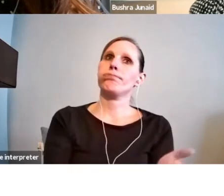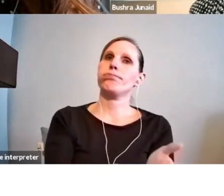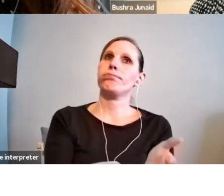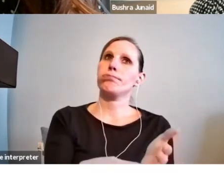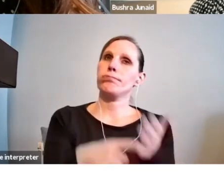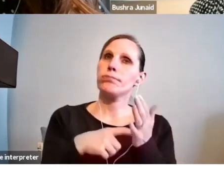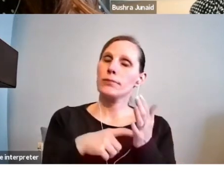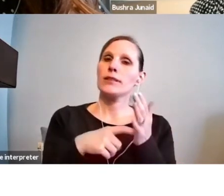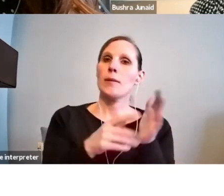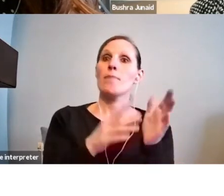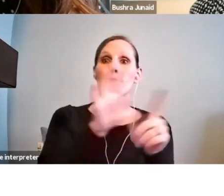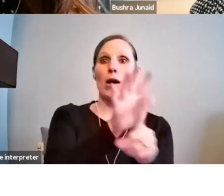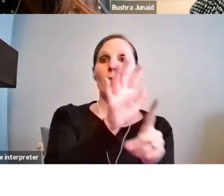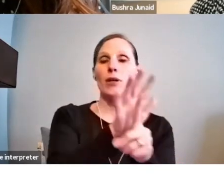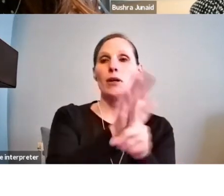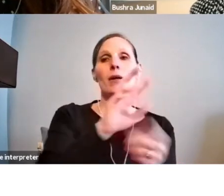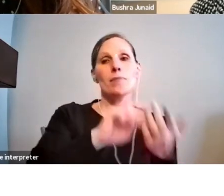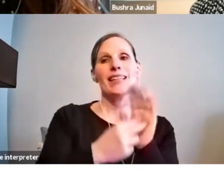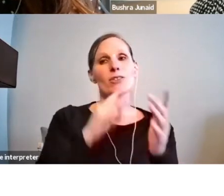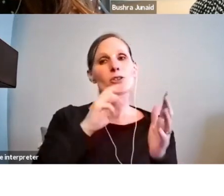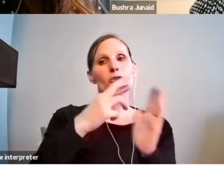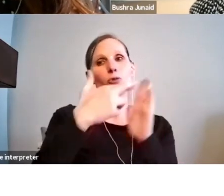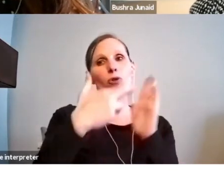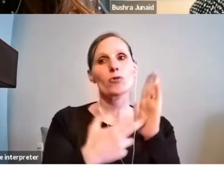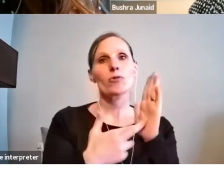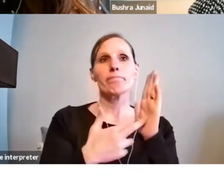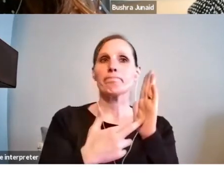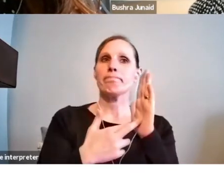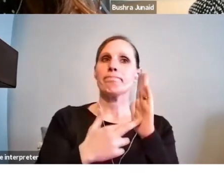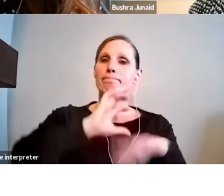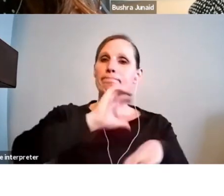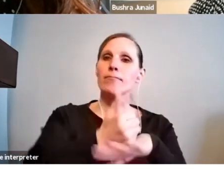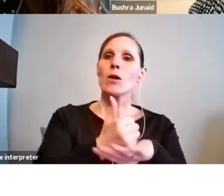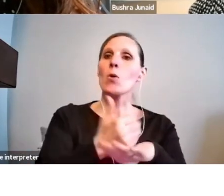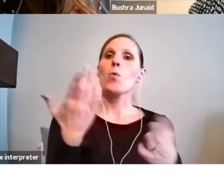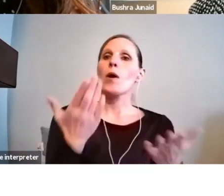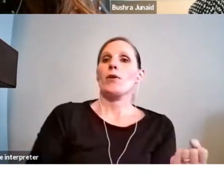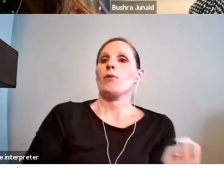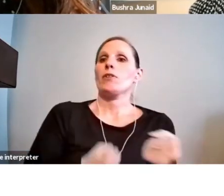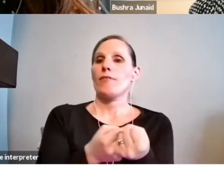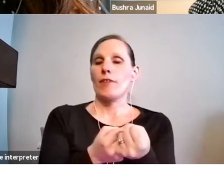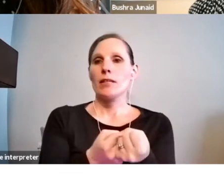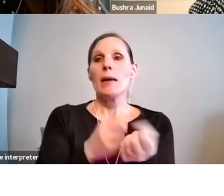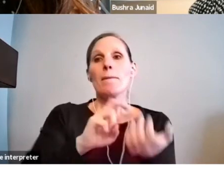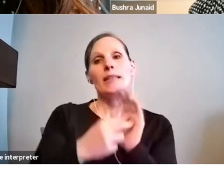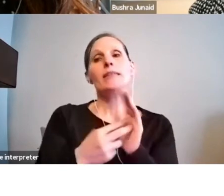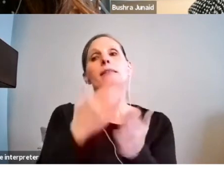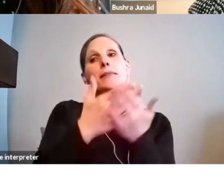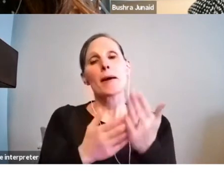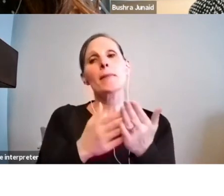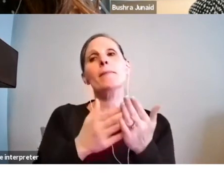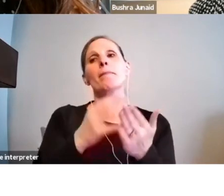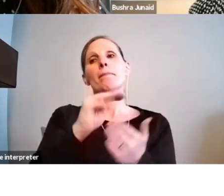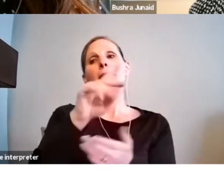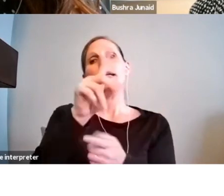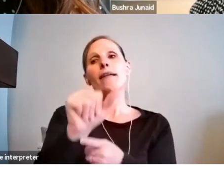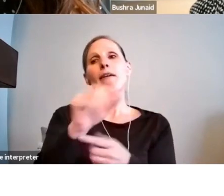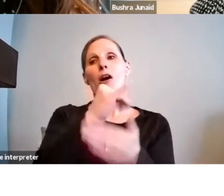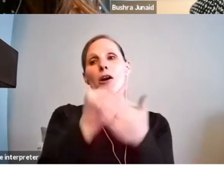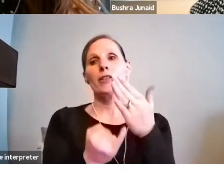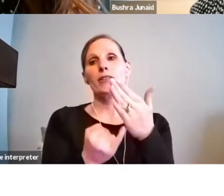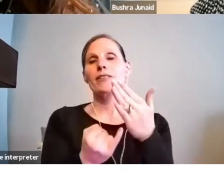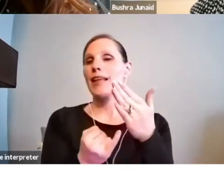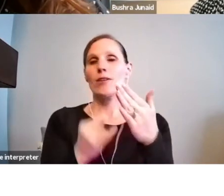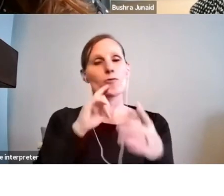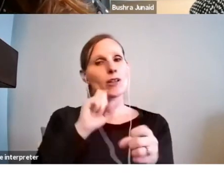parameters and restrictions drawn around what can be funded, which means there are some types of media art or film projects that